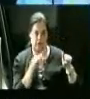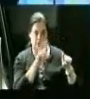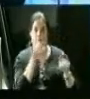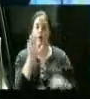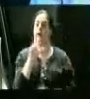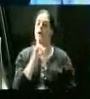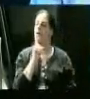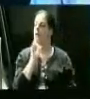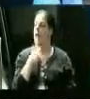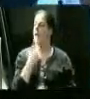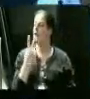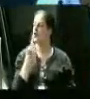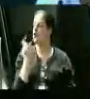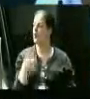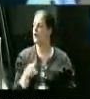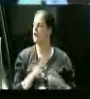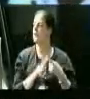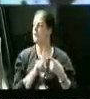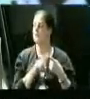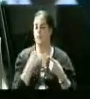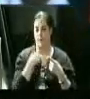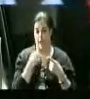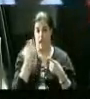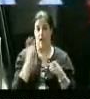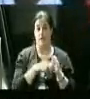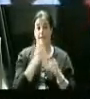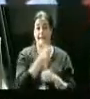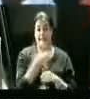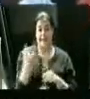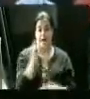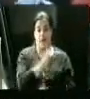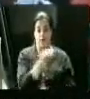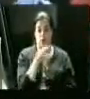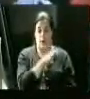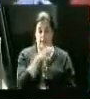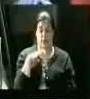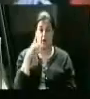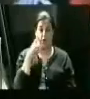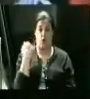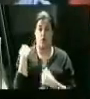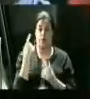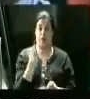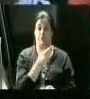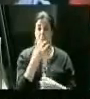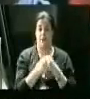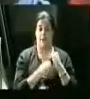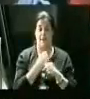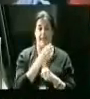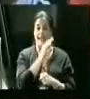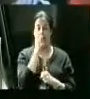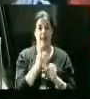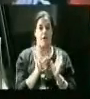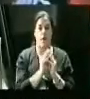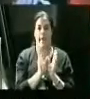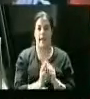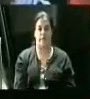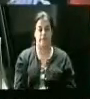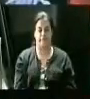Well, I actually have two questions. Now, I've been on several of these committees for the last several years and we've never met.